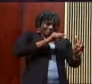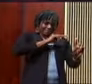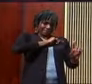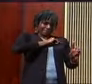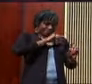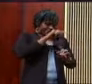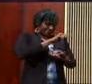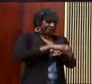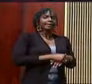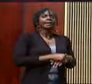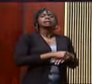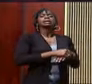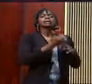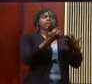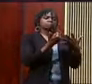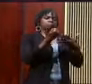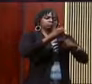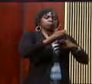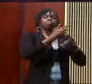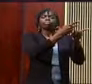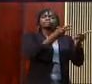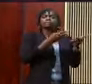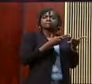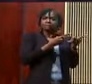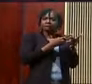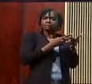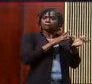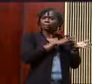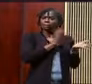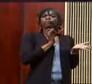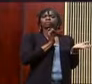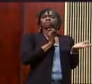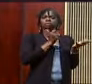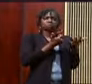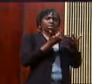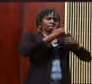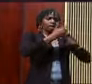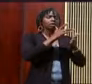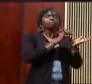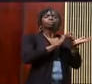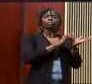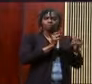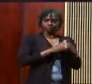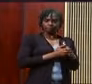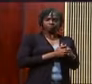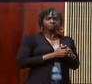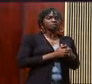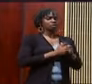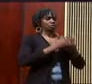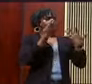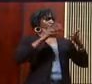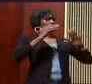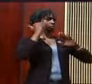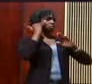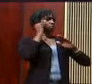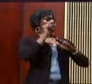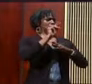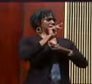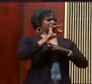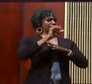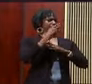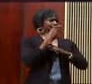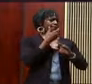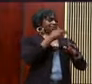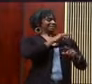position of privilege. And in that position of privilege, you know, Nehemiah is already stressed